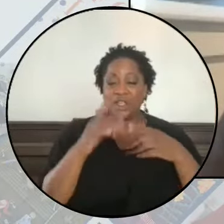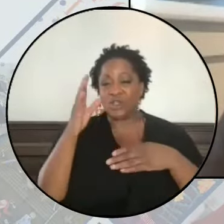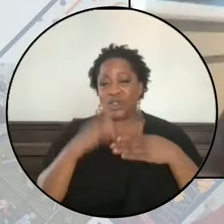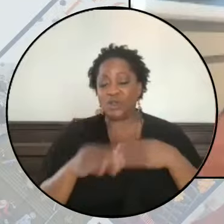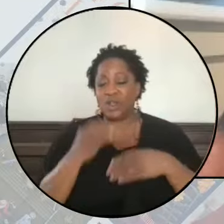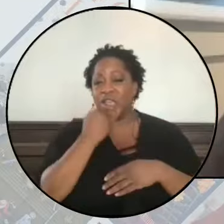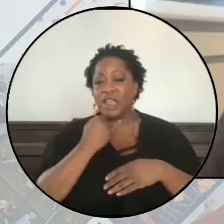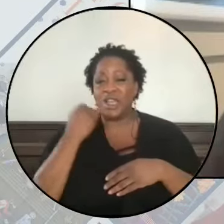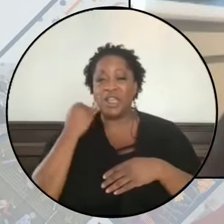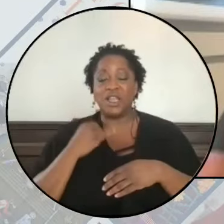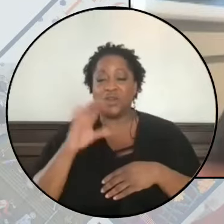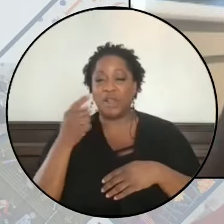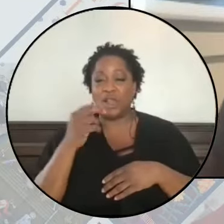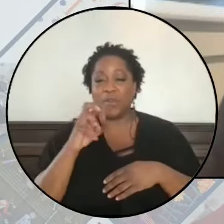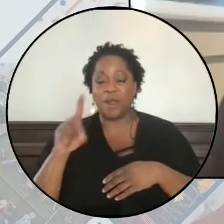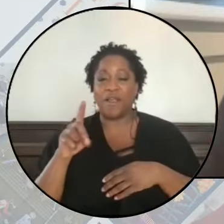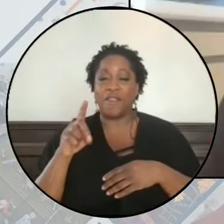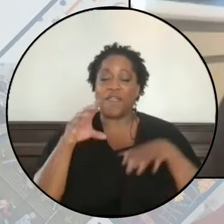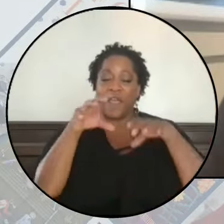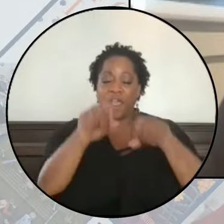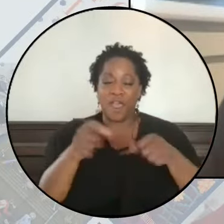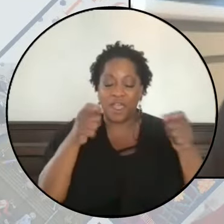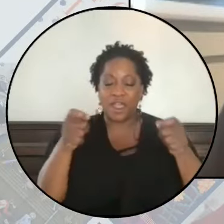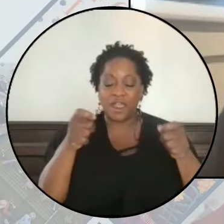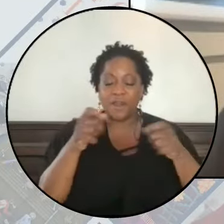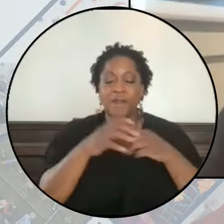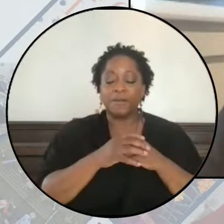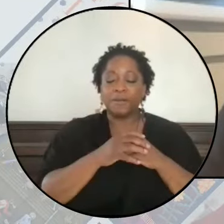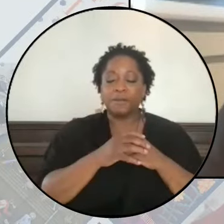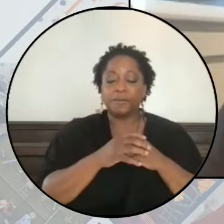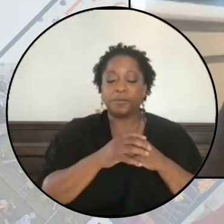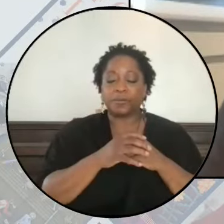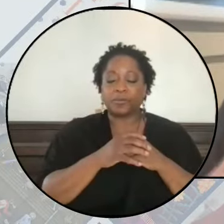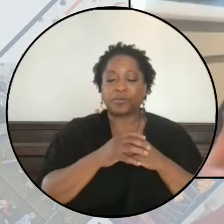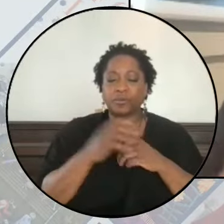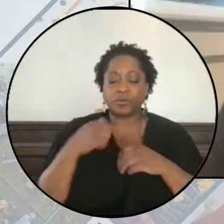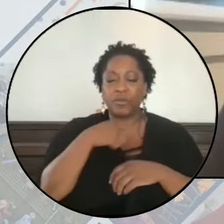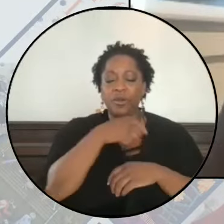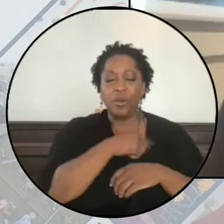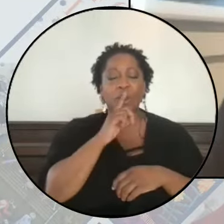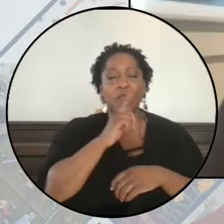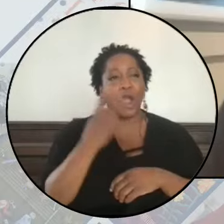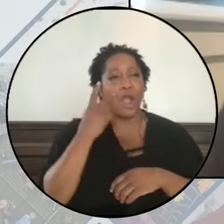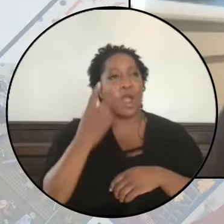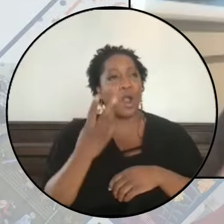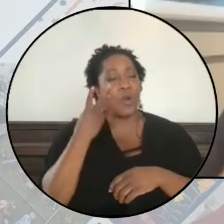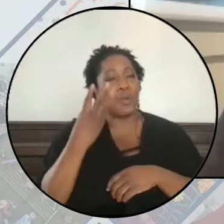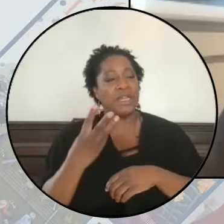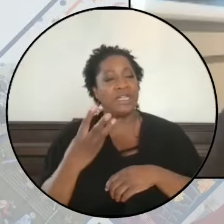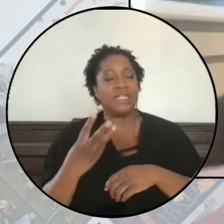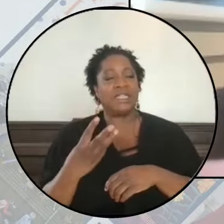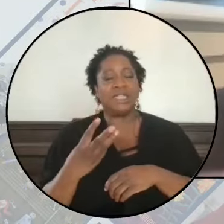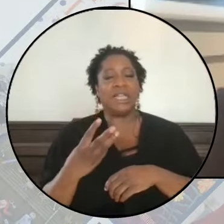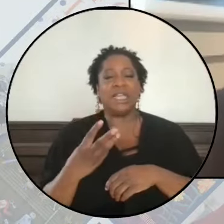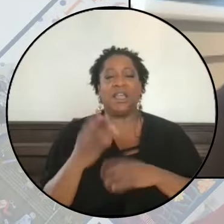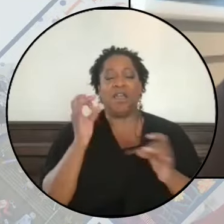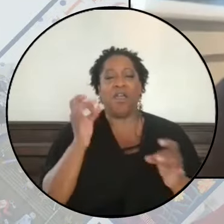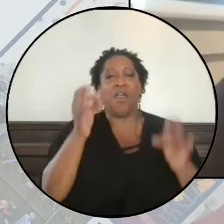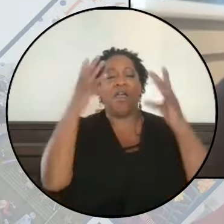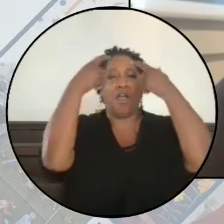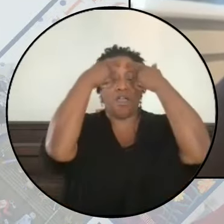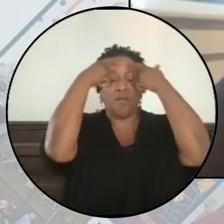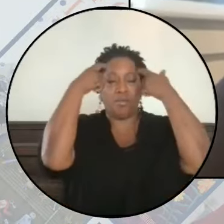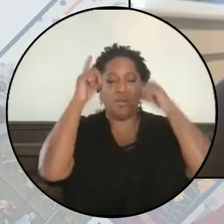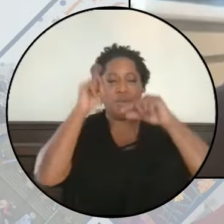Israeli apartheid occupation and settler colonialism. We are witnessing an inhumanity so profound that it is